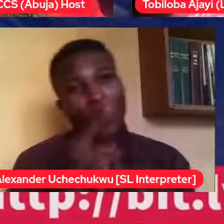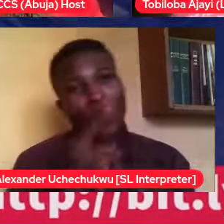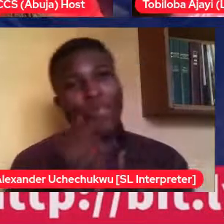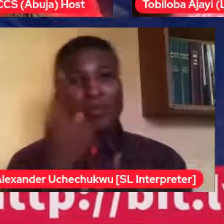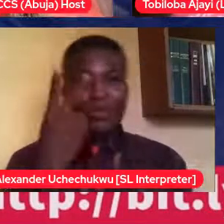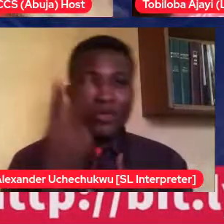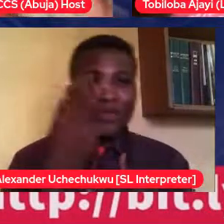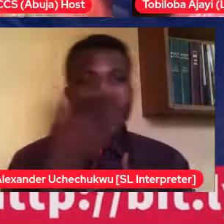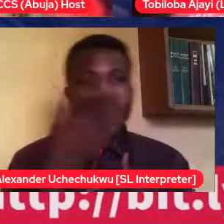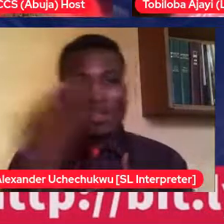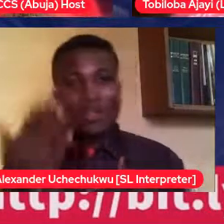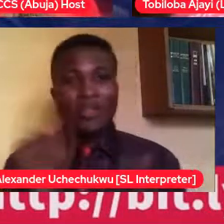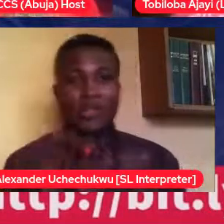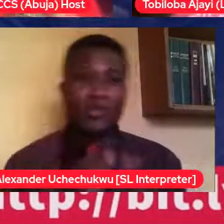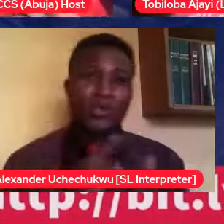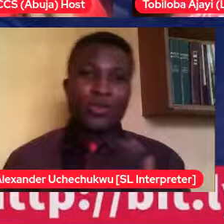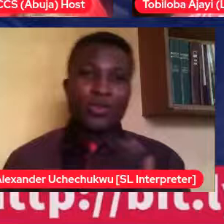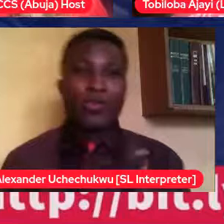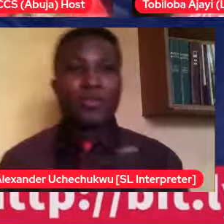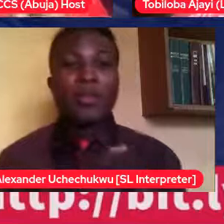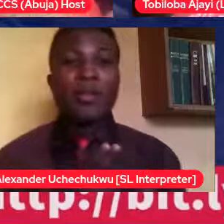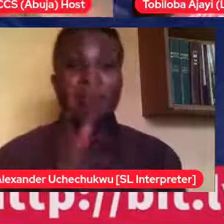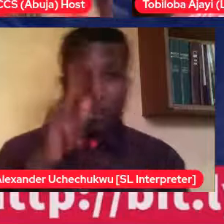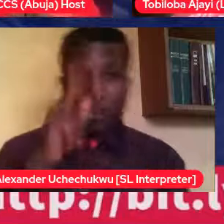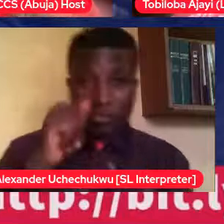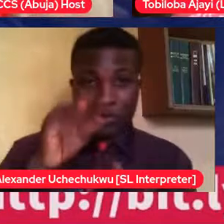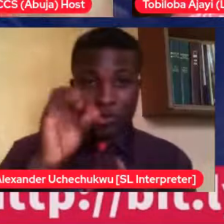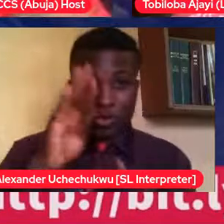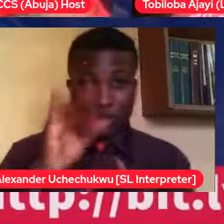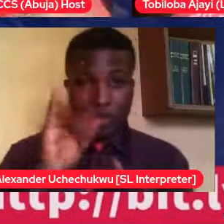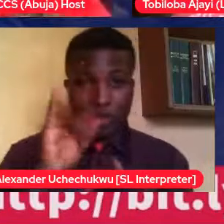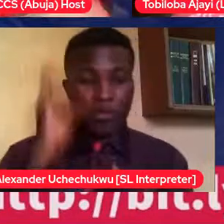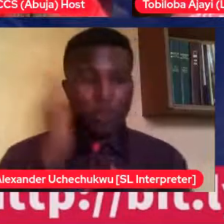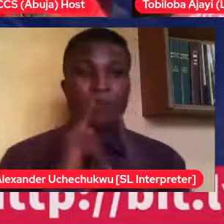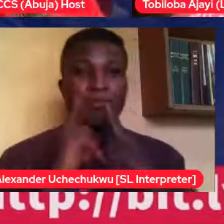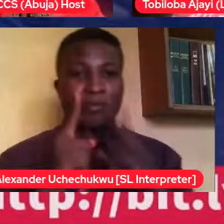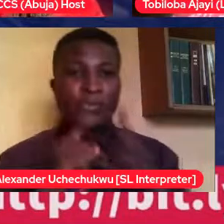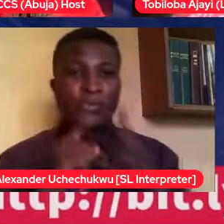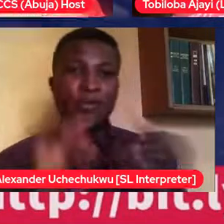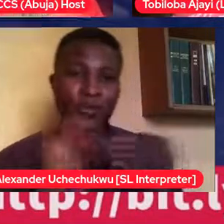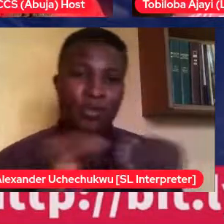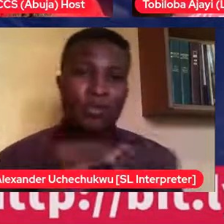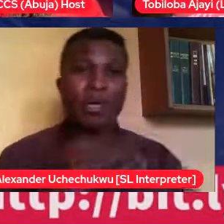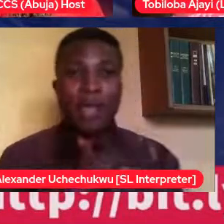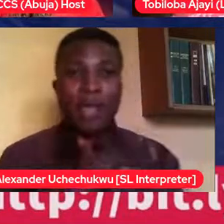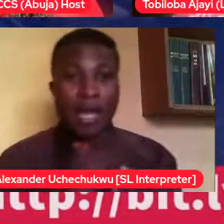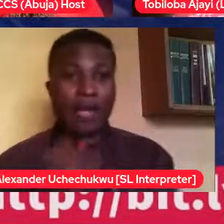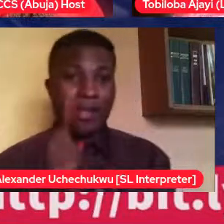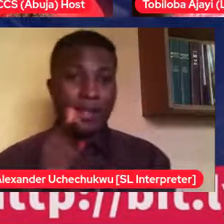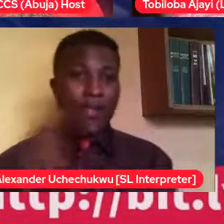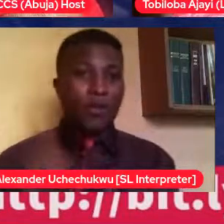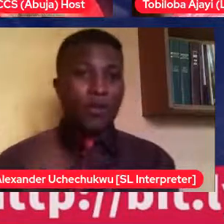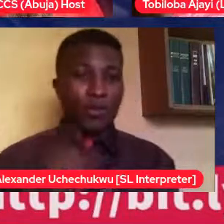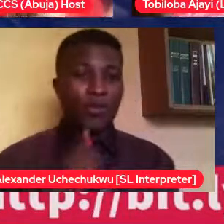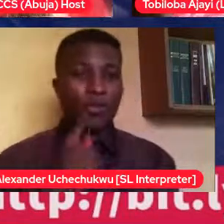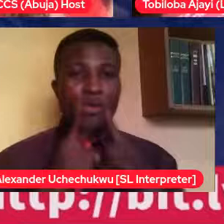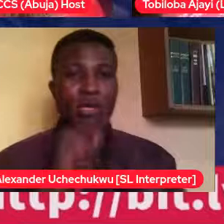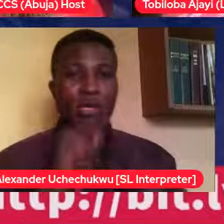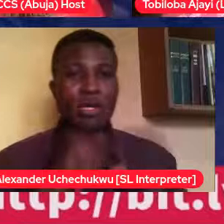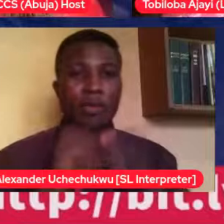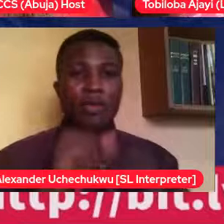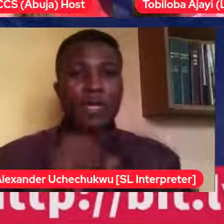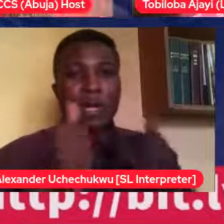you overcame that and maybe we'll talk about how to, I mean, deal with rejection because I want definitely some individuals with special needs actually